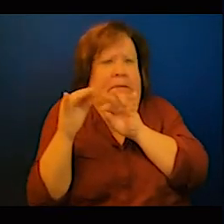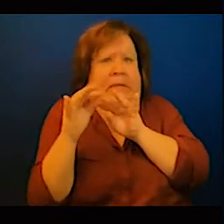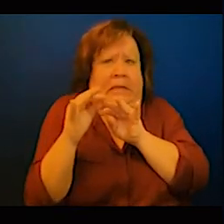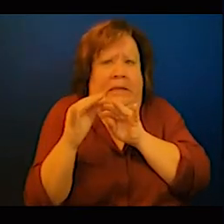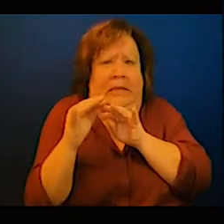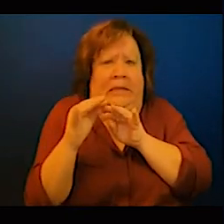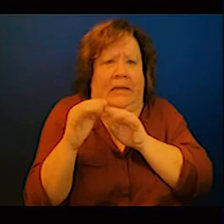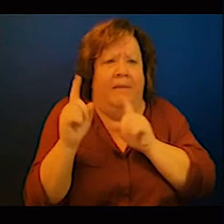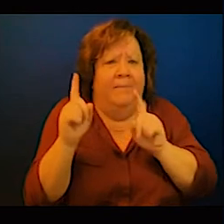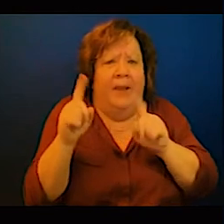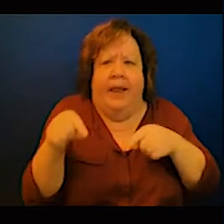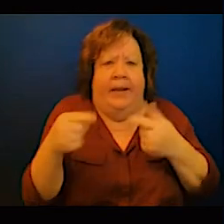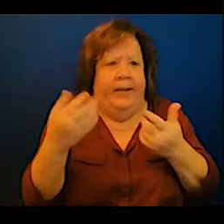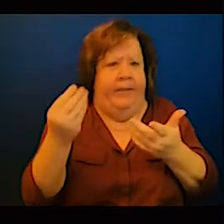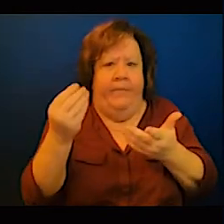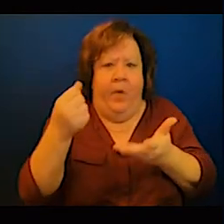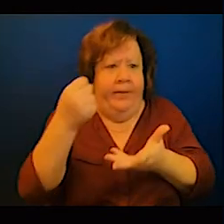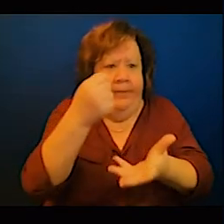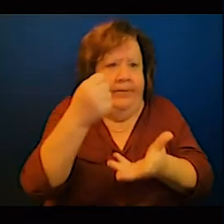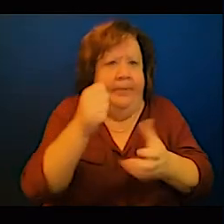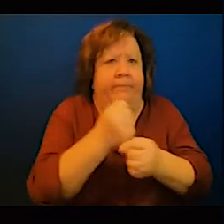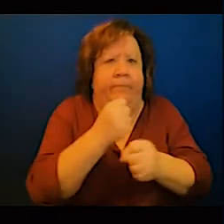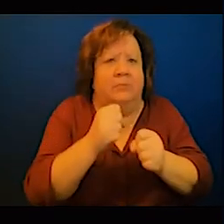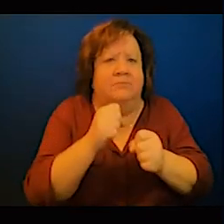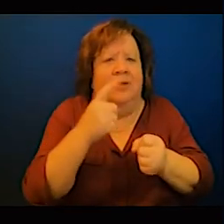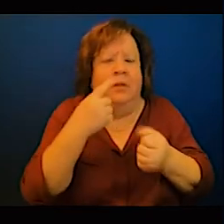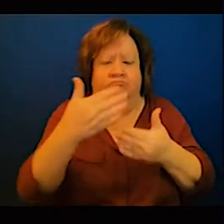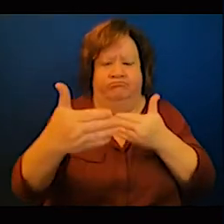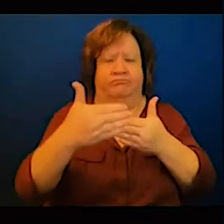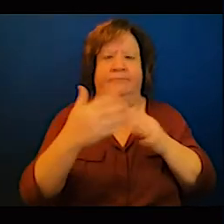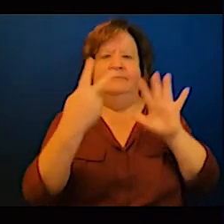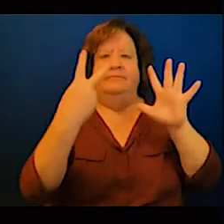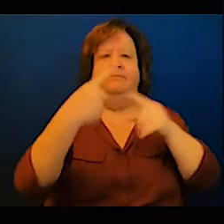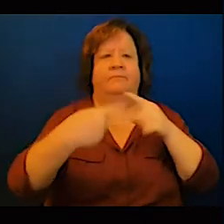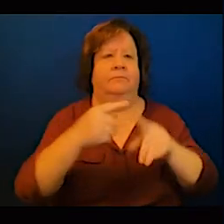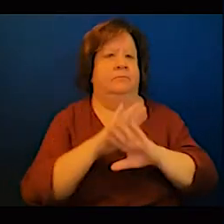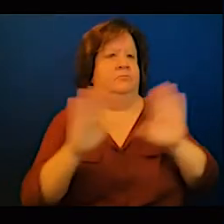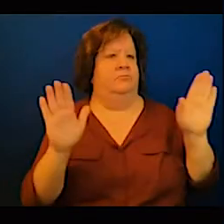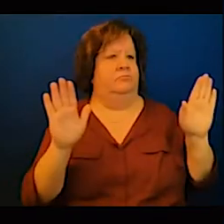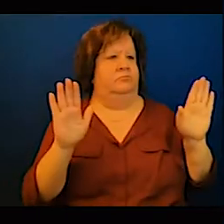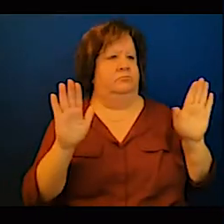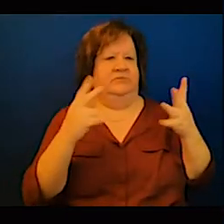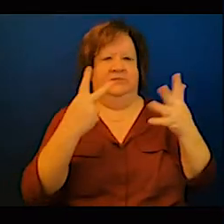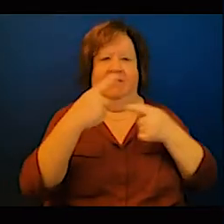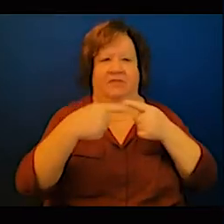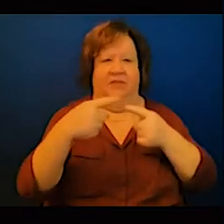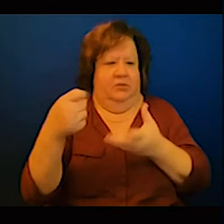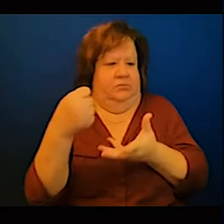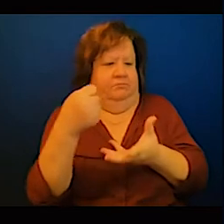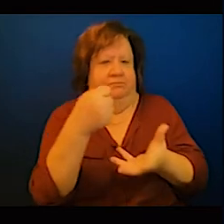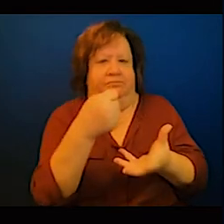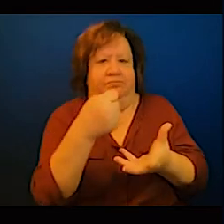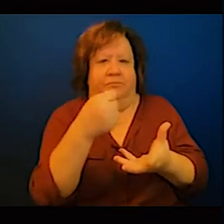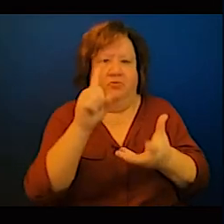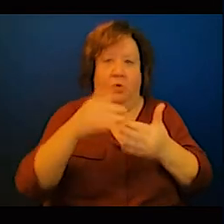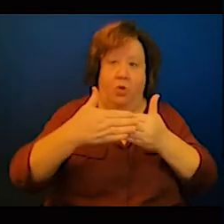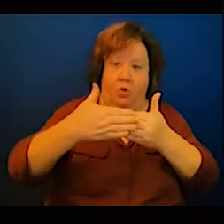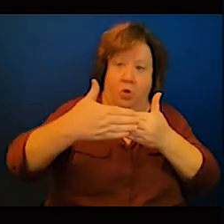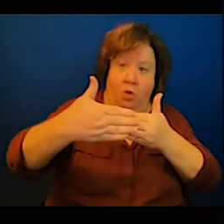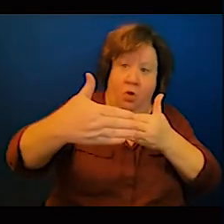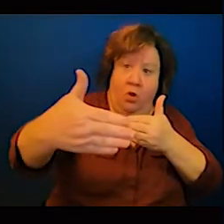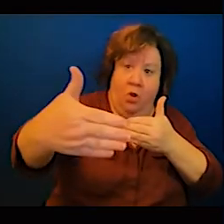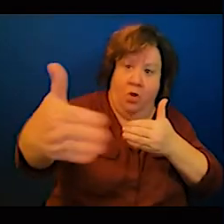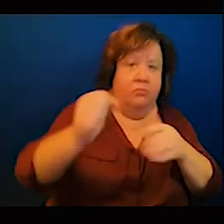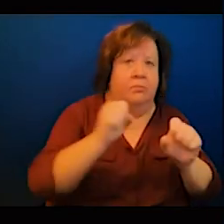use short-term deposit to fund long-term projects and they they were crowded in with a mechanism whereby they